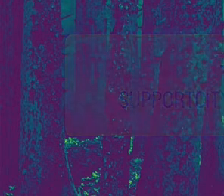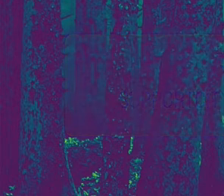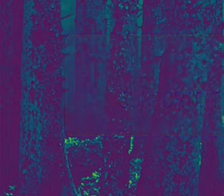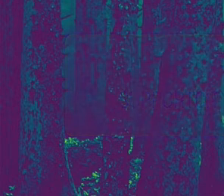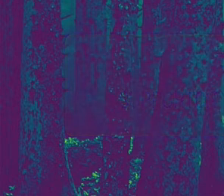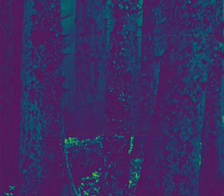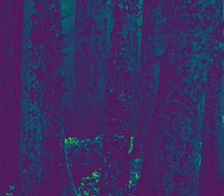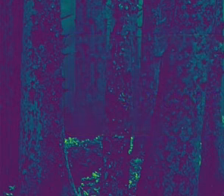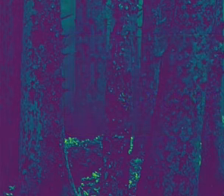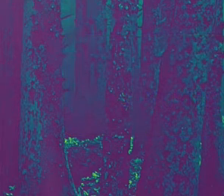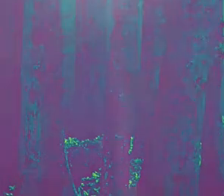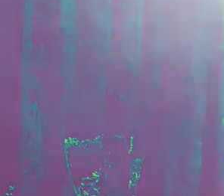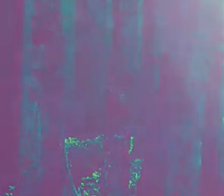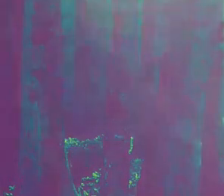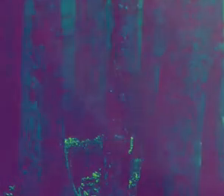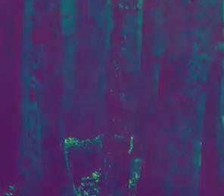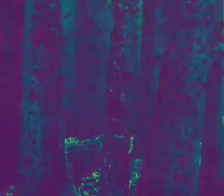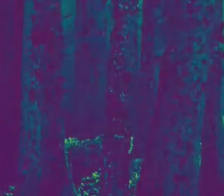Take